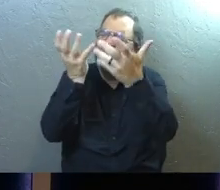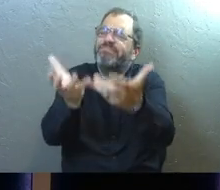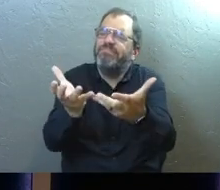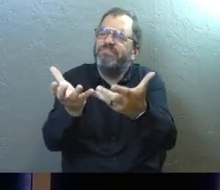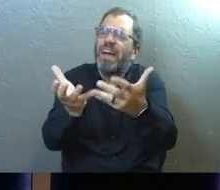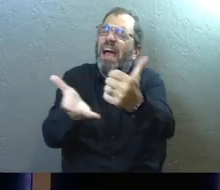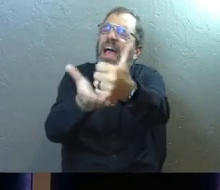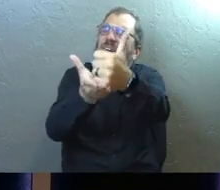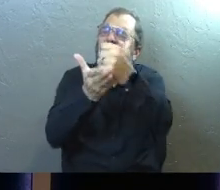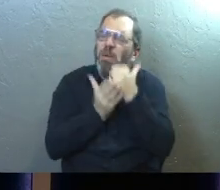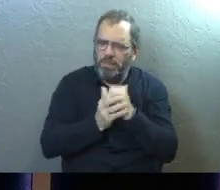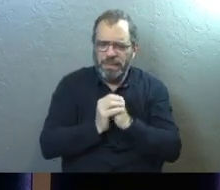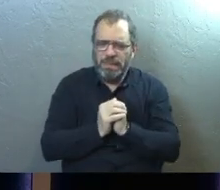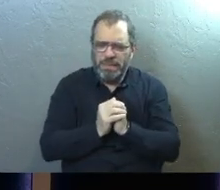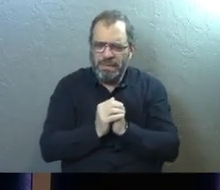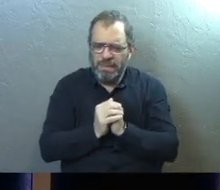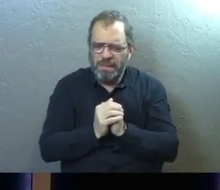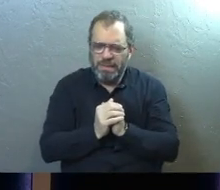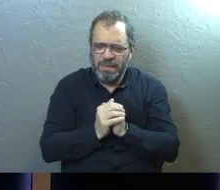we can just say, help.